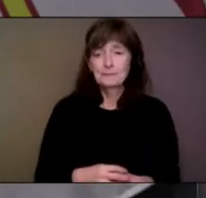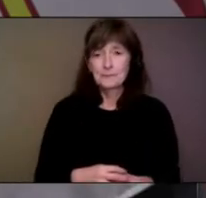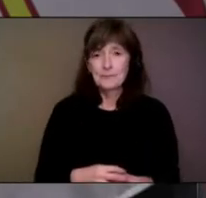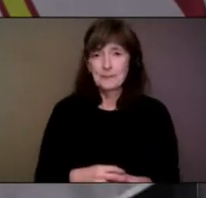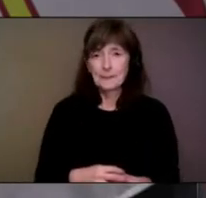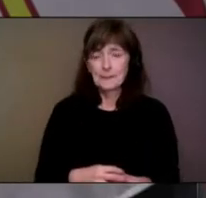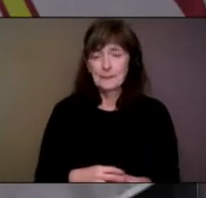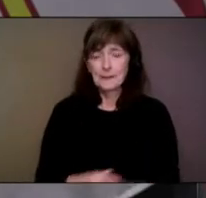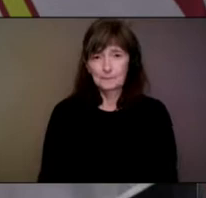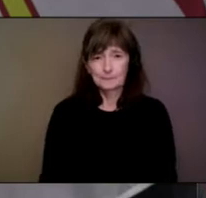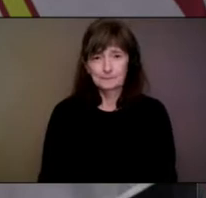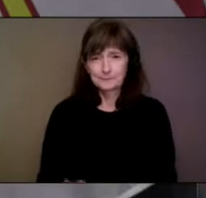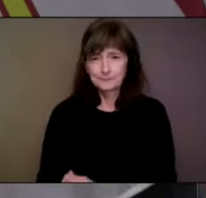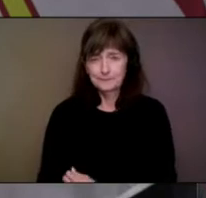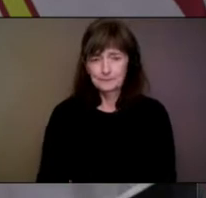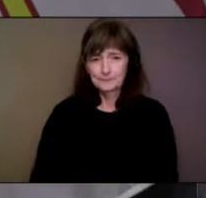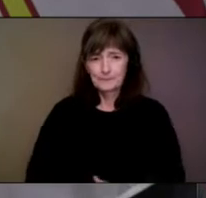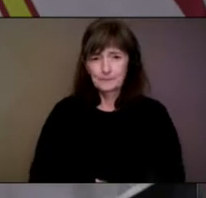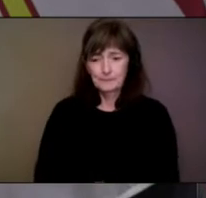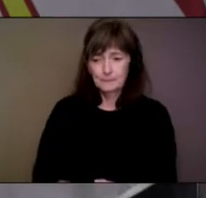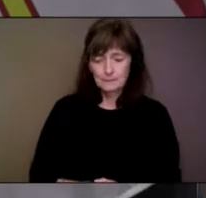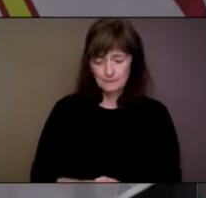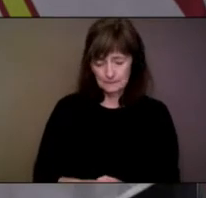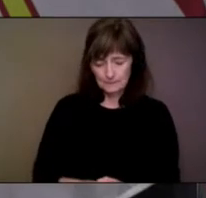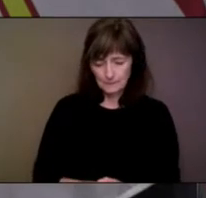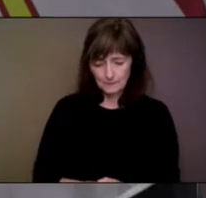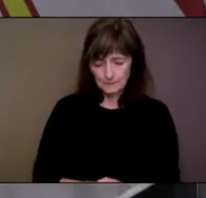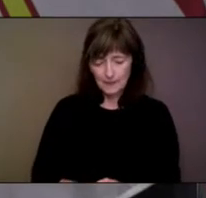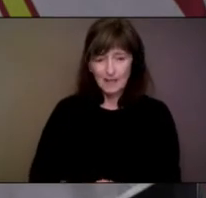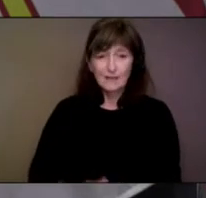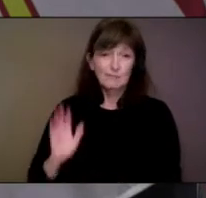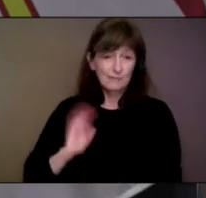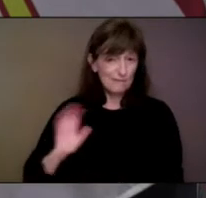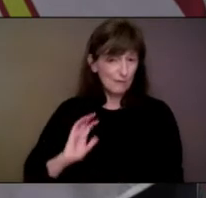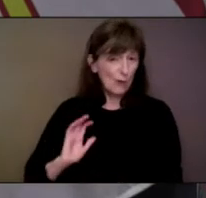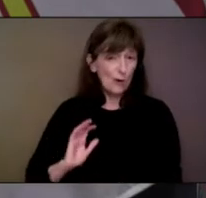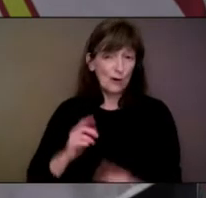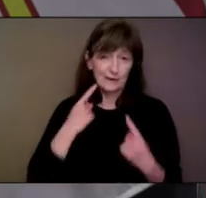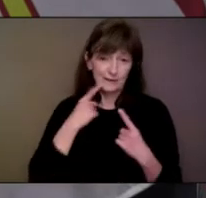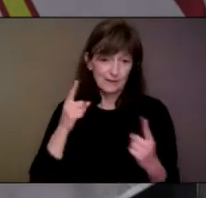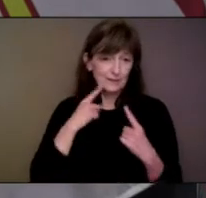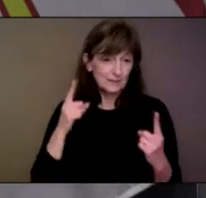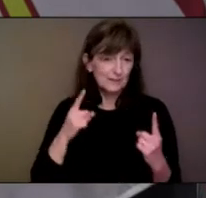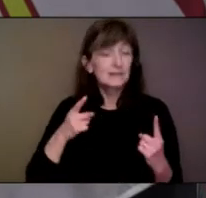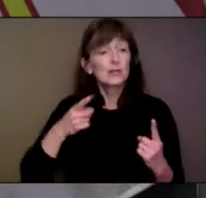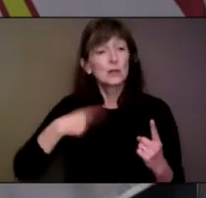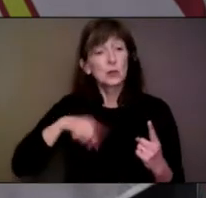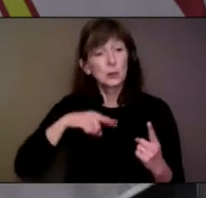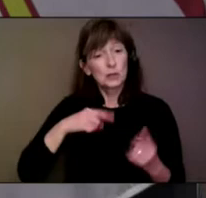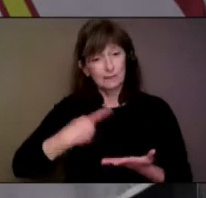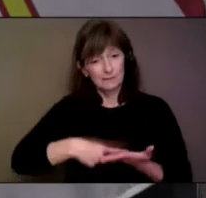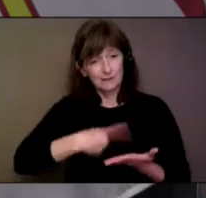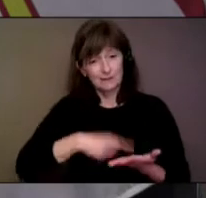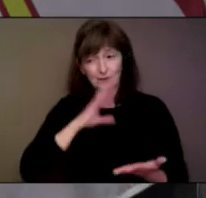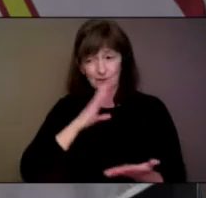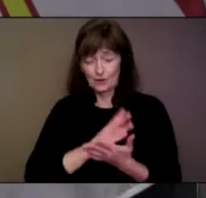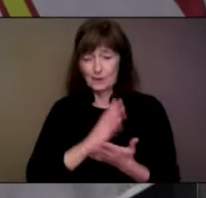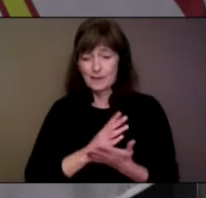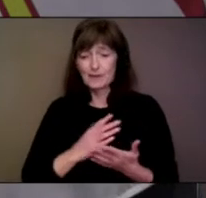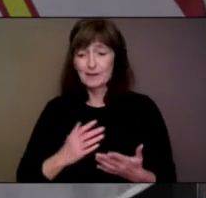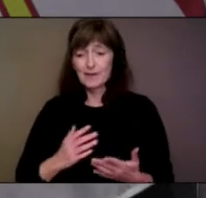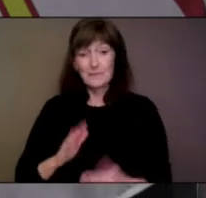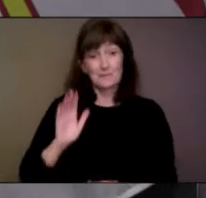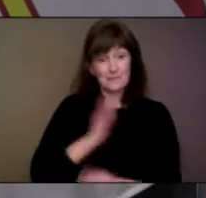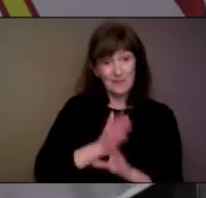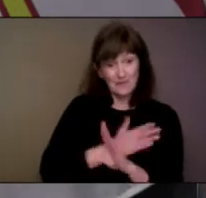know, in previous briefings, about moving from what we call pandemic COVID